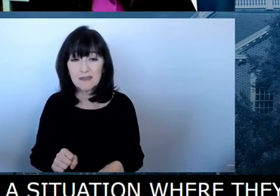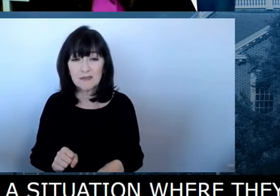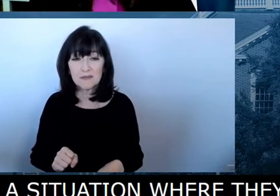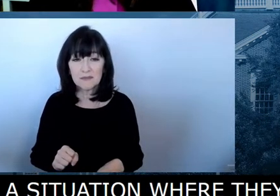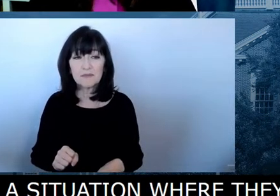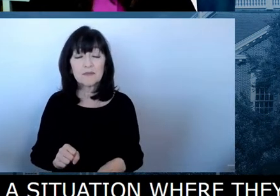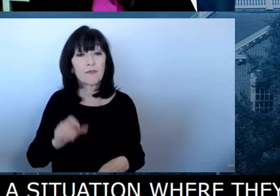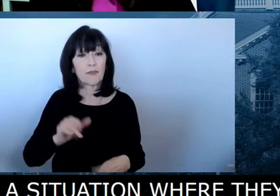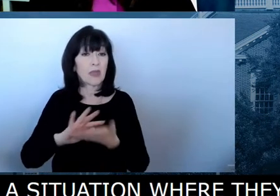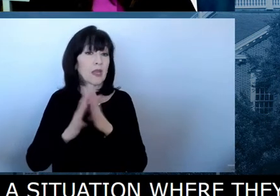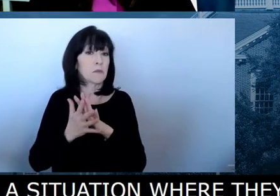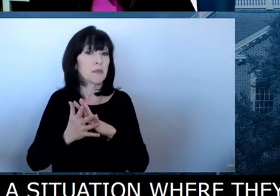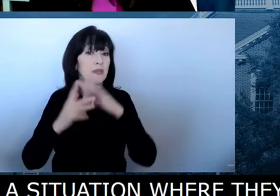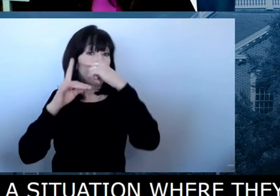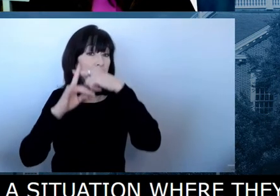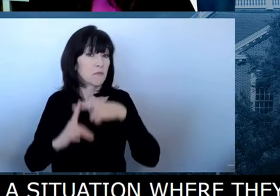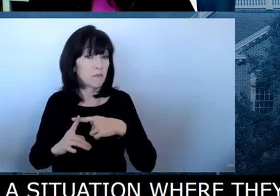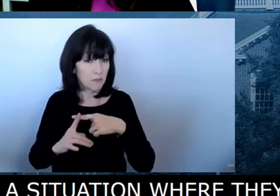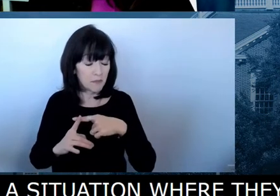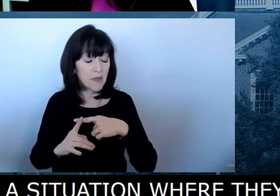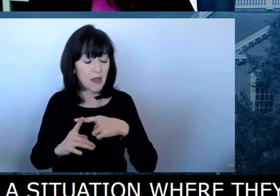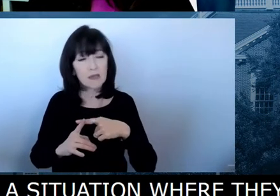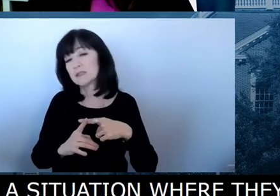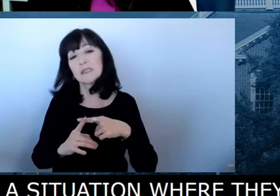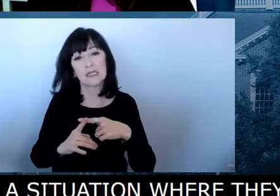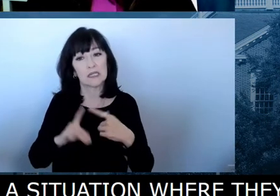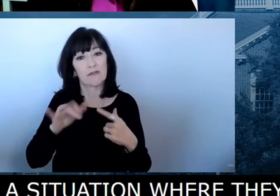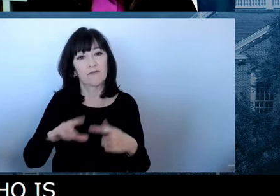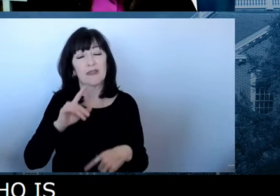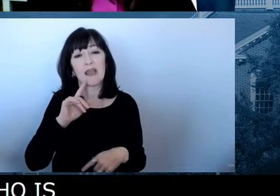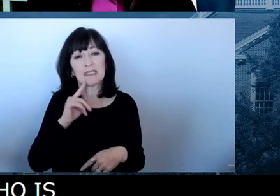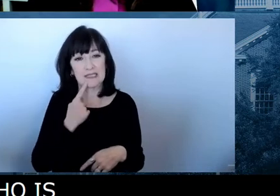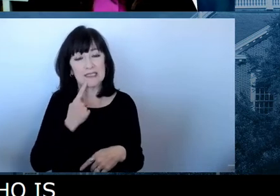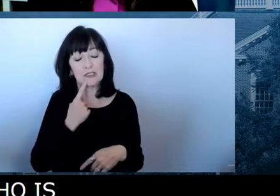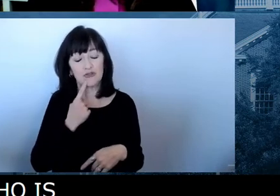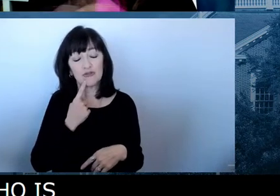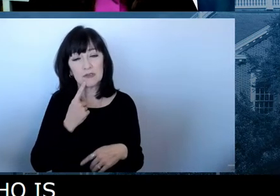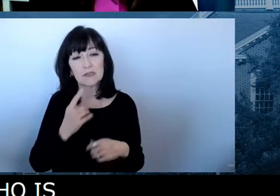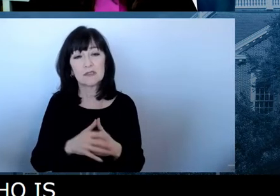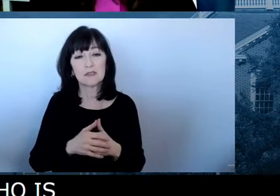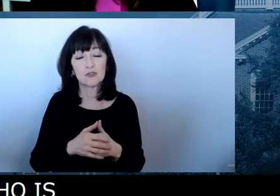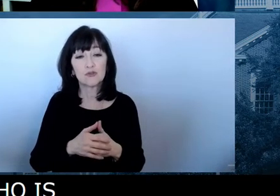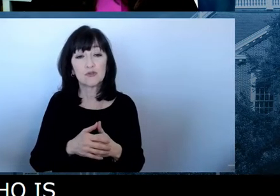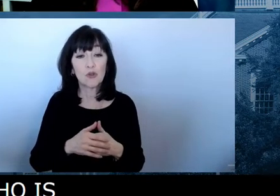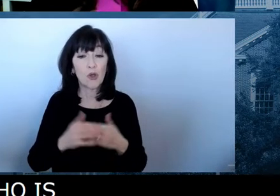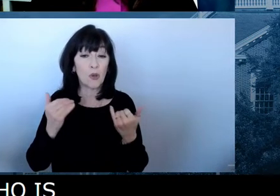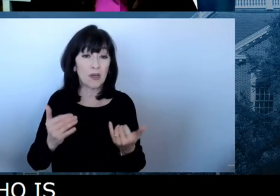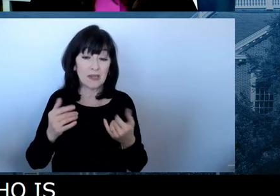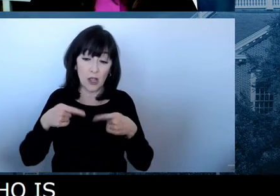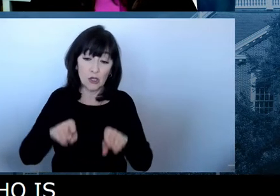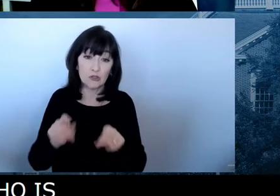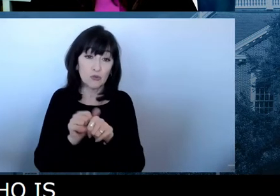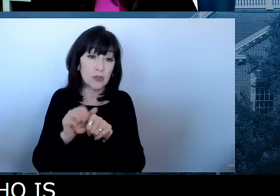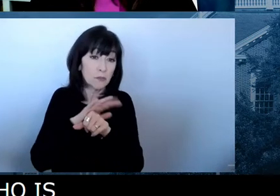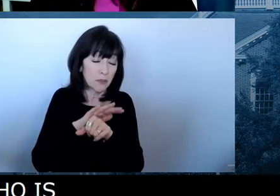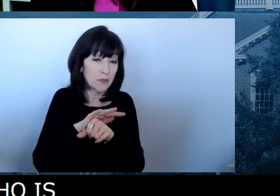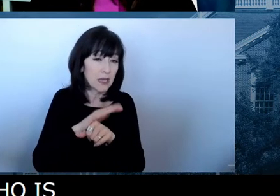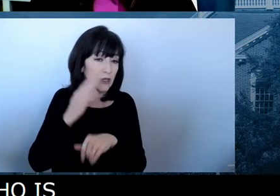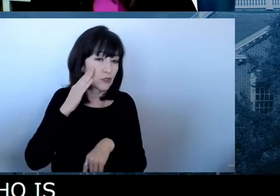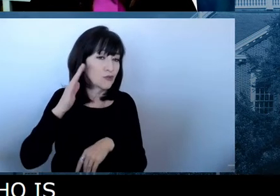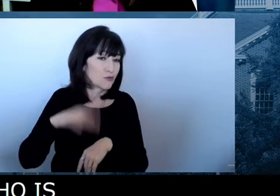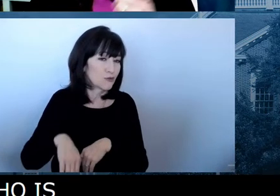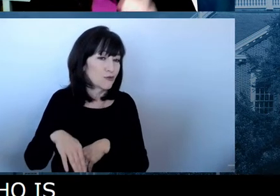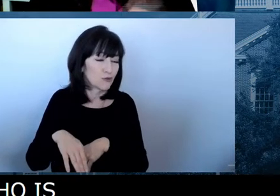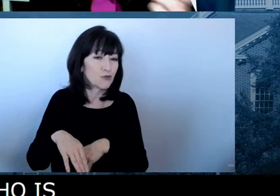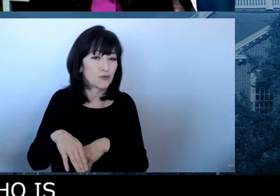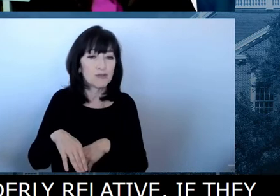positive, they're at higher risk for serious outcomes. Uh, so throughout this entire pandemic, we know that we have not been able